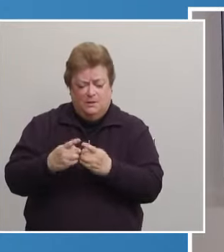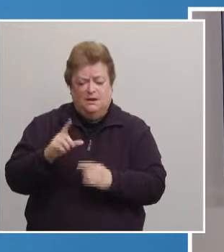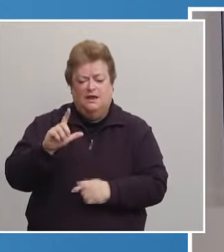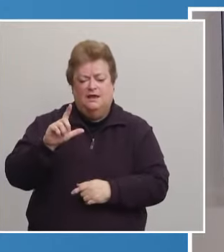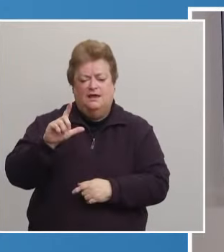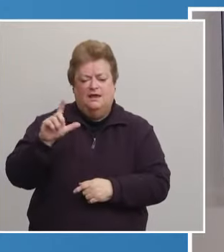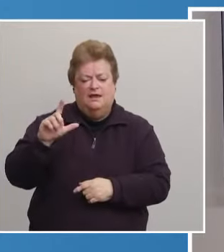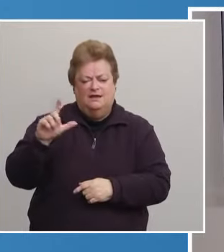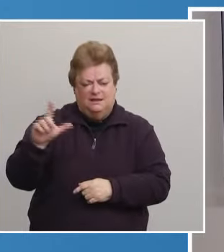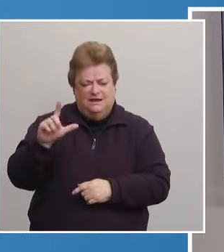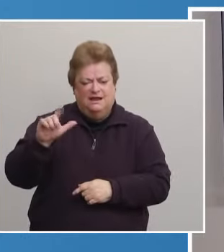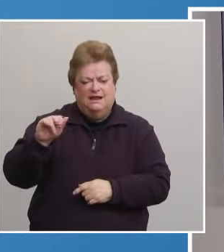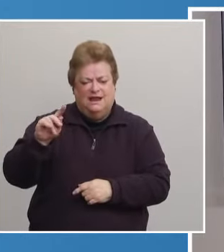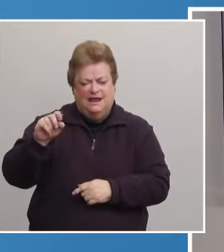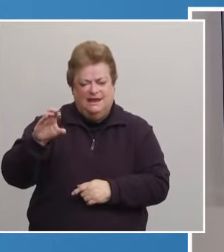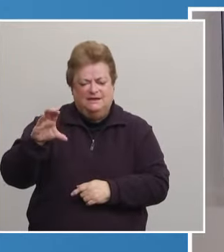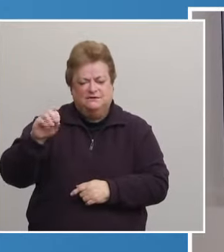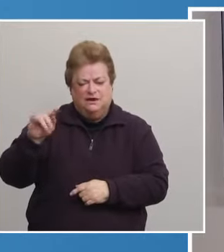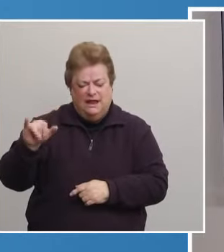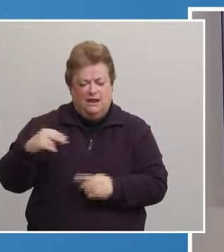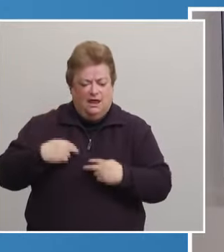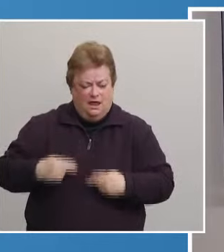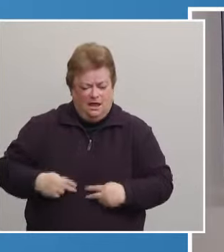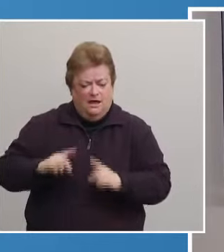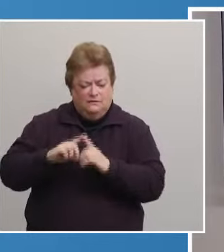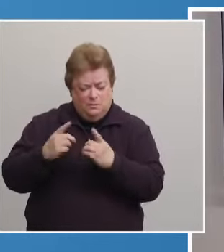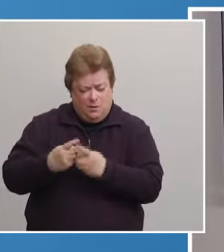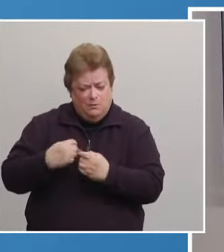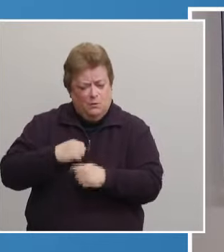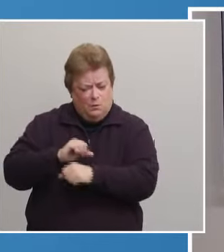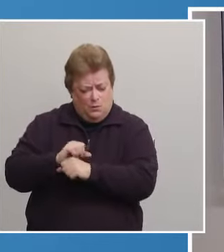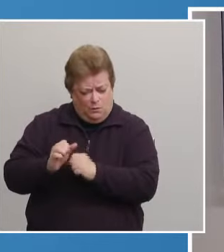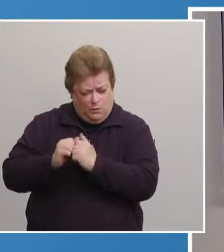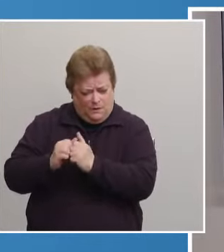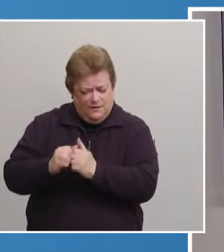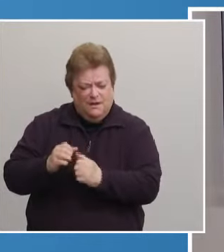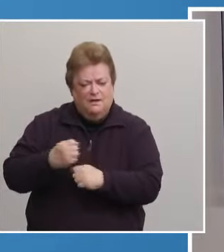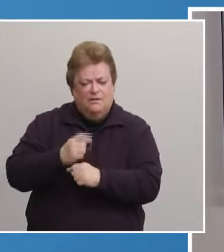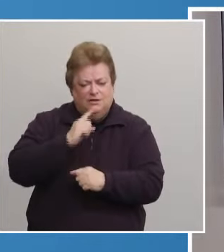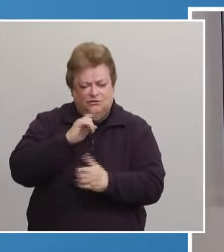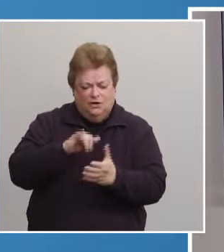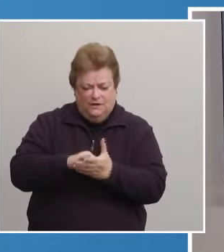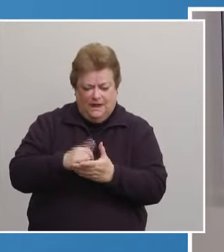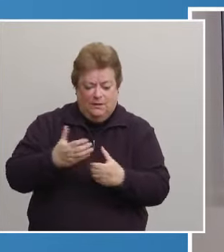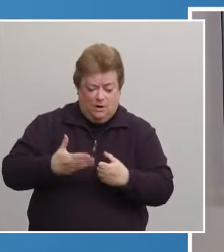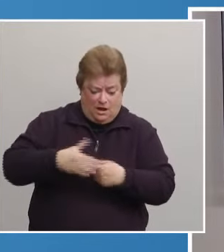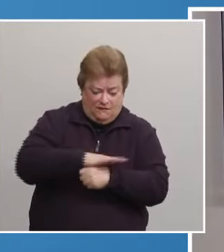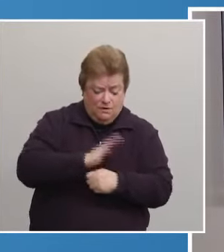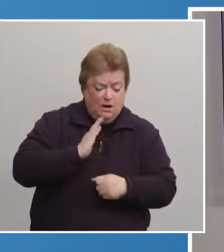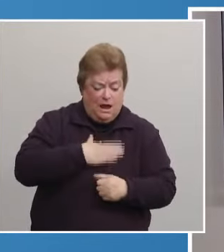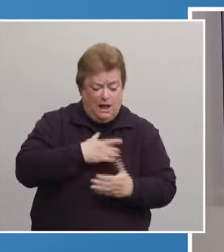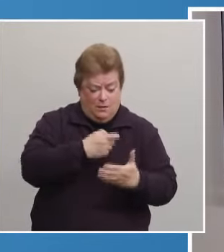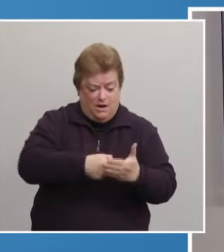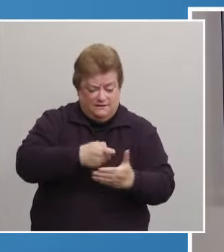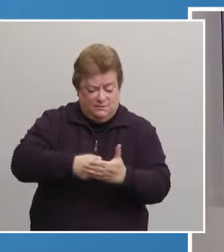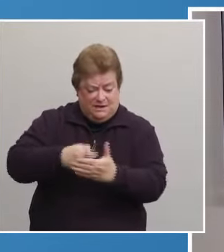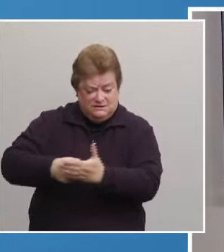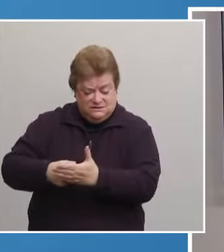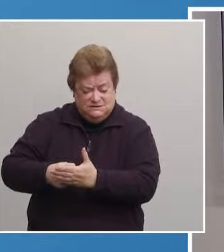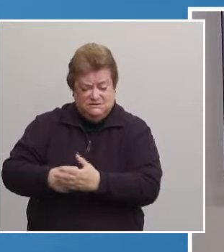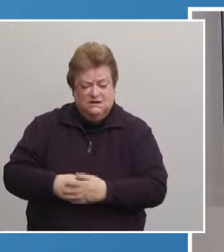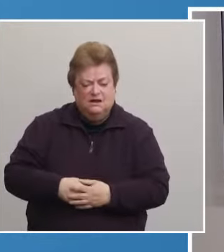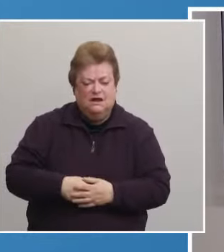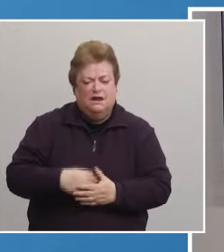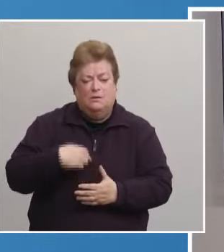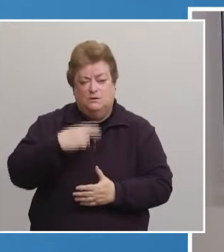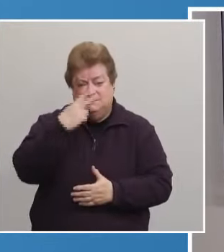County, uh, Lincoln Lancaster County Health Department, uh, we're working through to make sure expenses are covered and, um, we'll see where